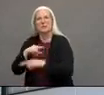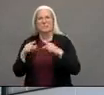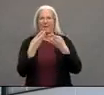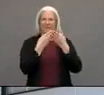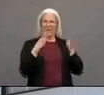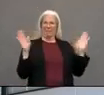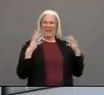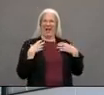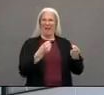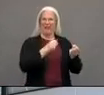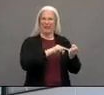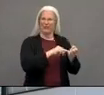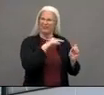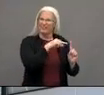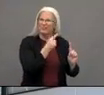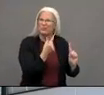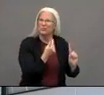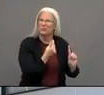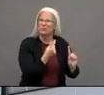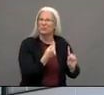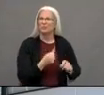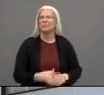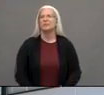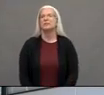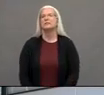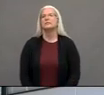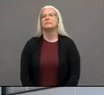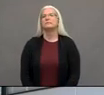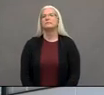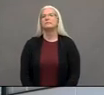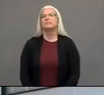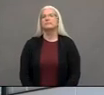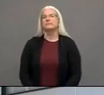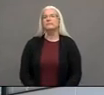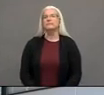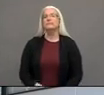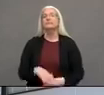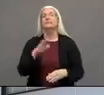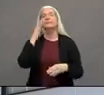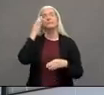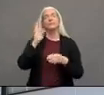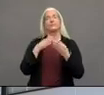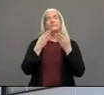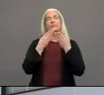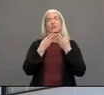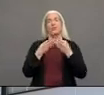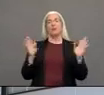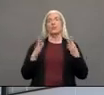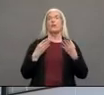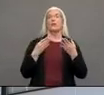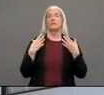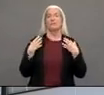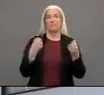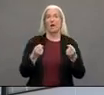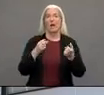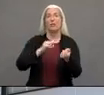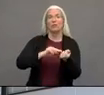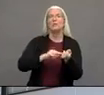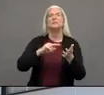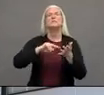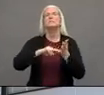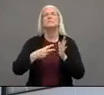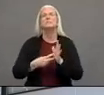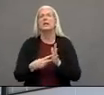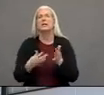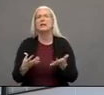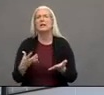you do okay so a general definition of public health nursing is the patient really isn't it just one person